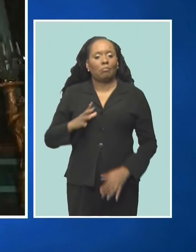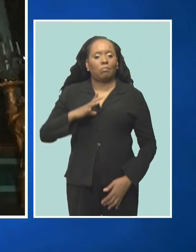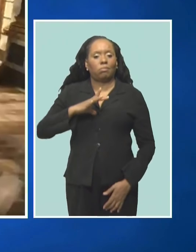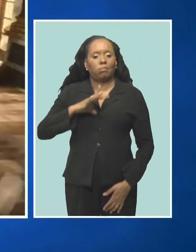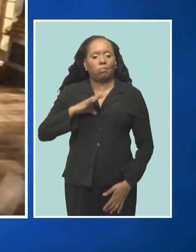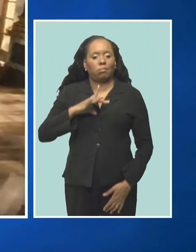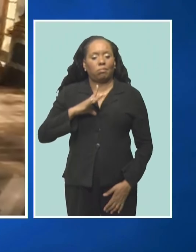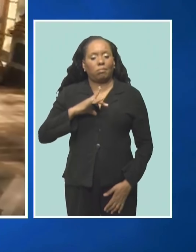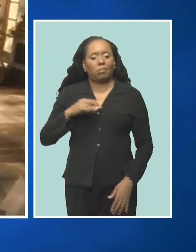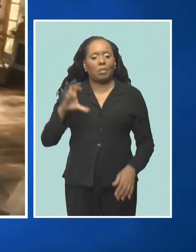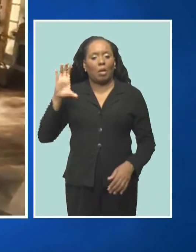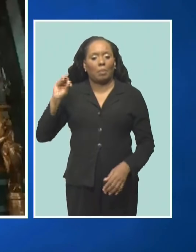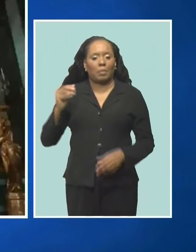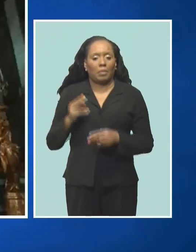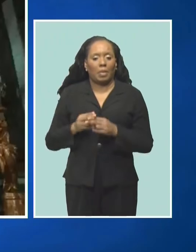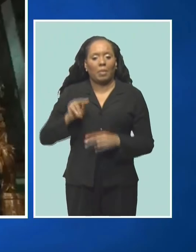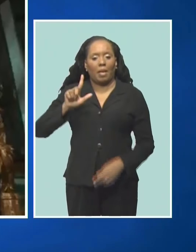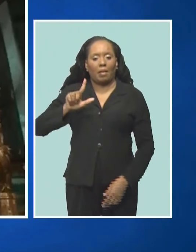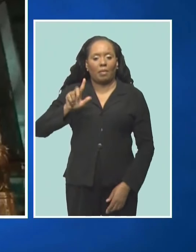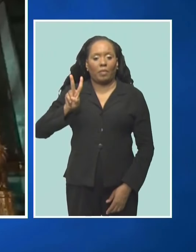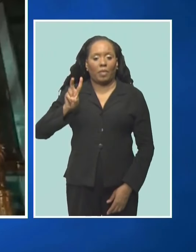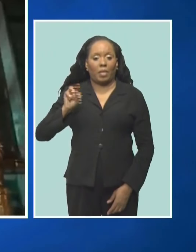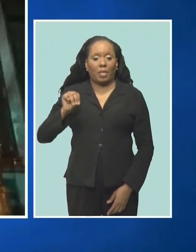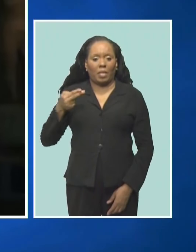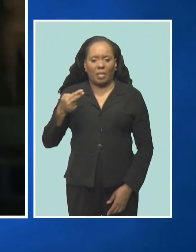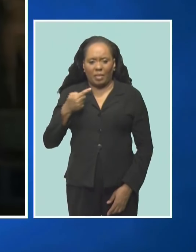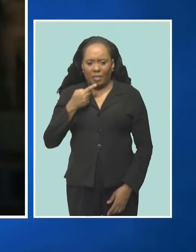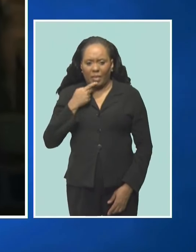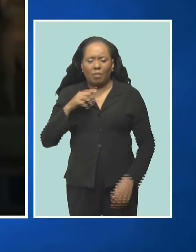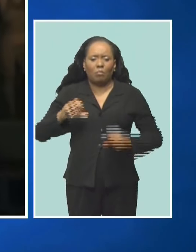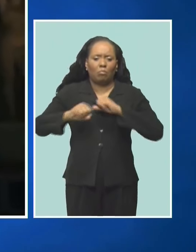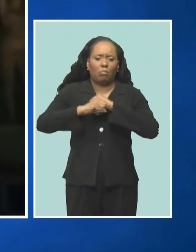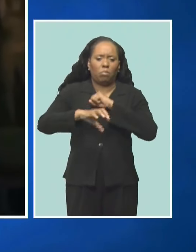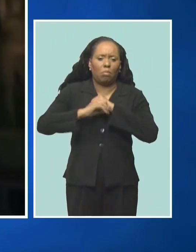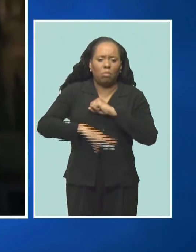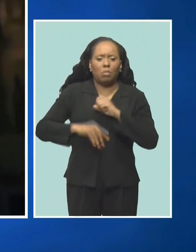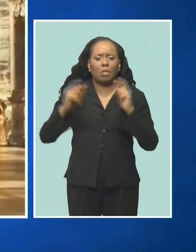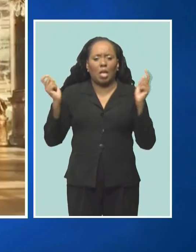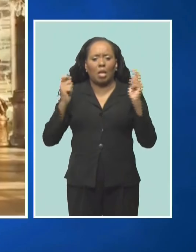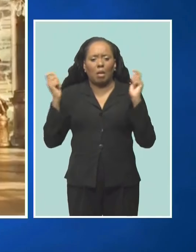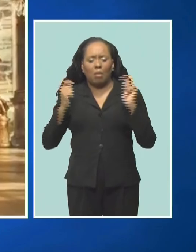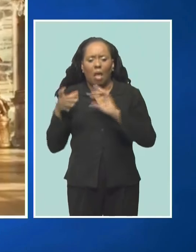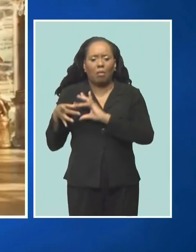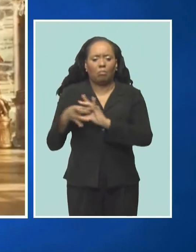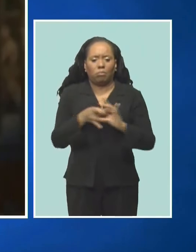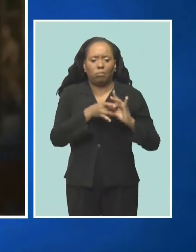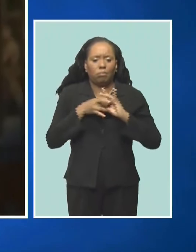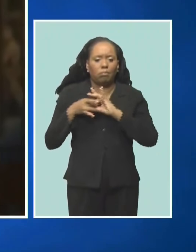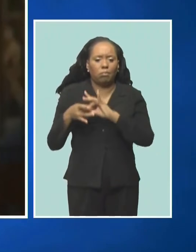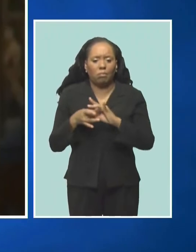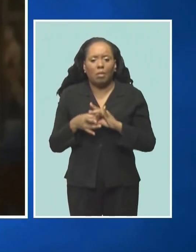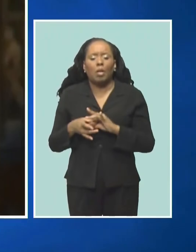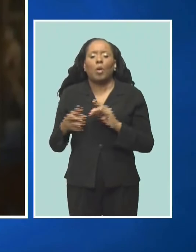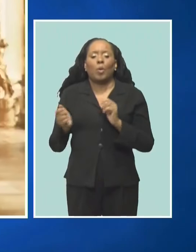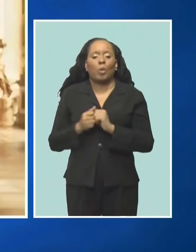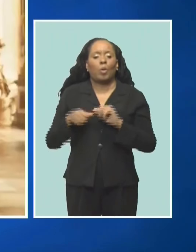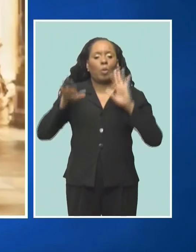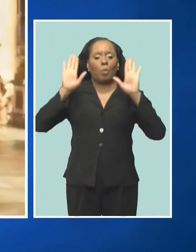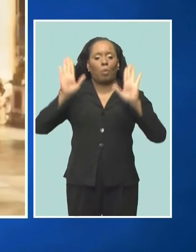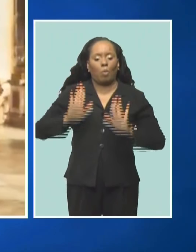company LVMH, who owns Dior, refers to the campaign as a celebration of the Dior dream in unison with the